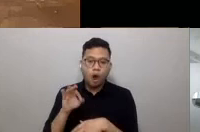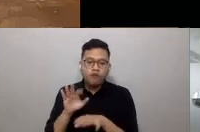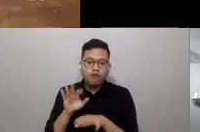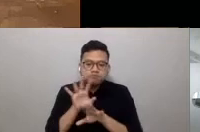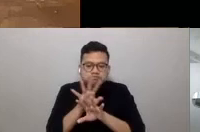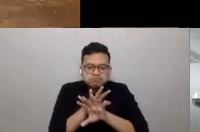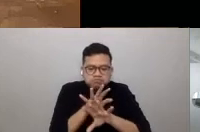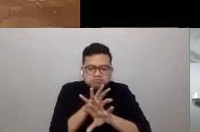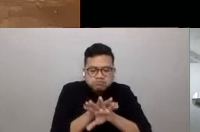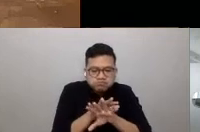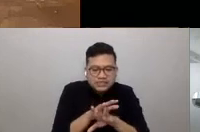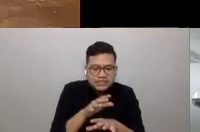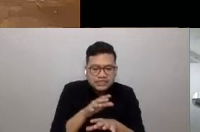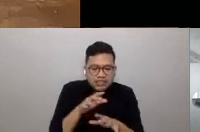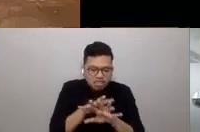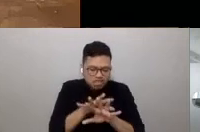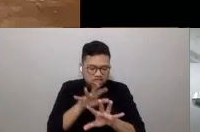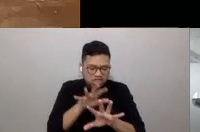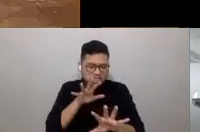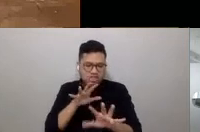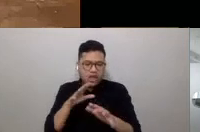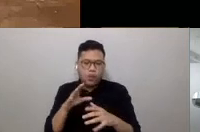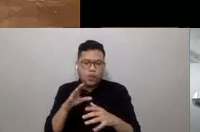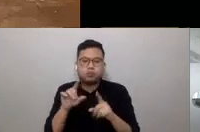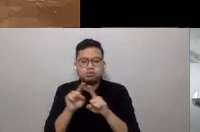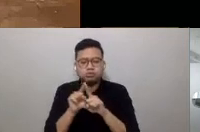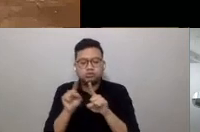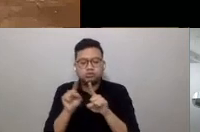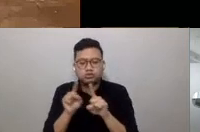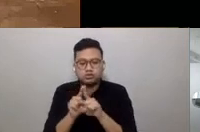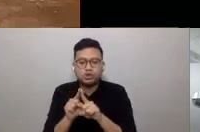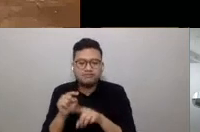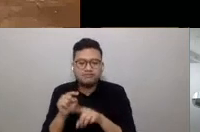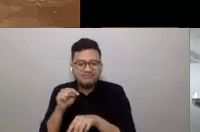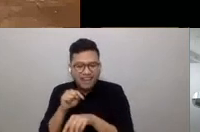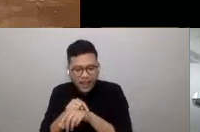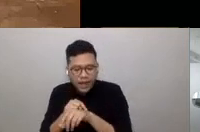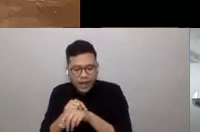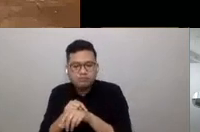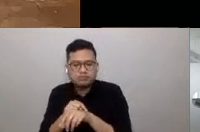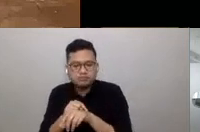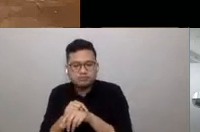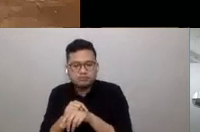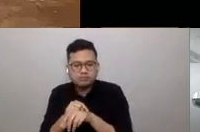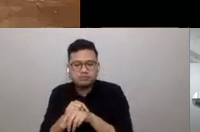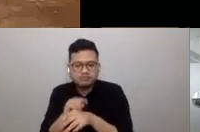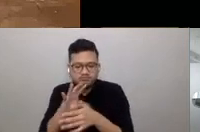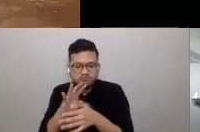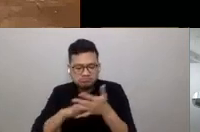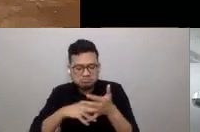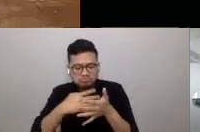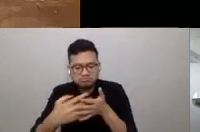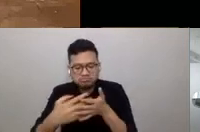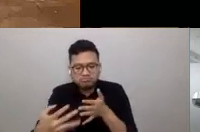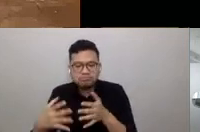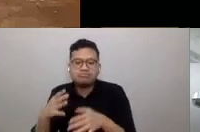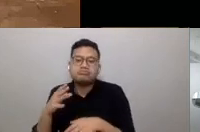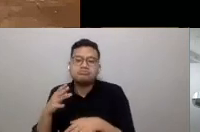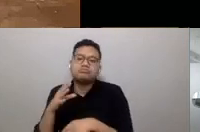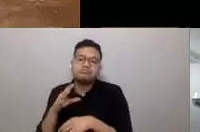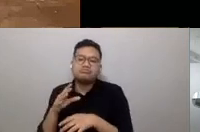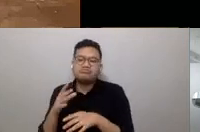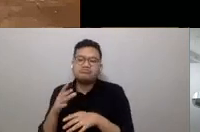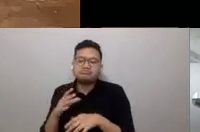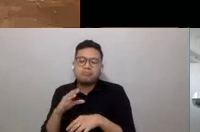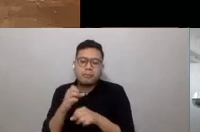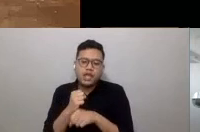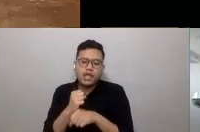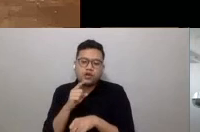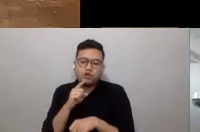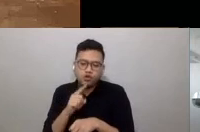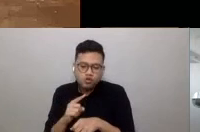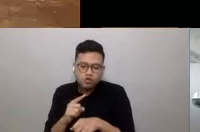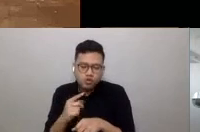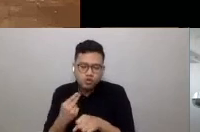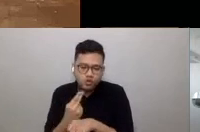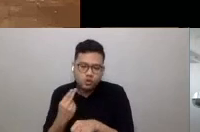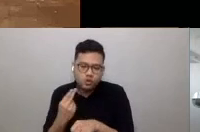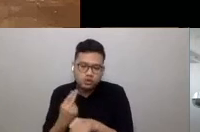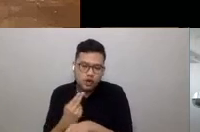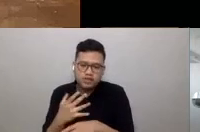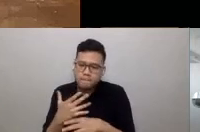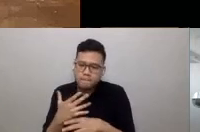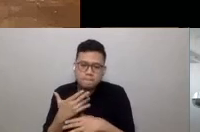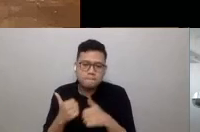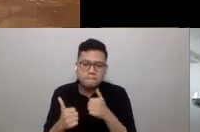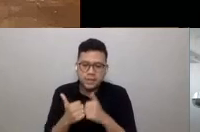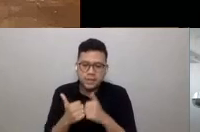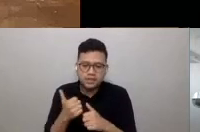-conscientious schedules seeks to make best use of the current situation. However, of all the forms of entertainment,